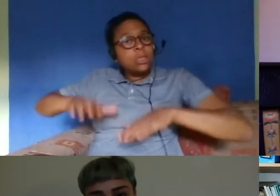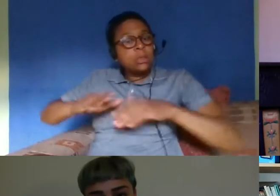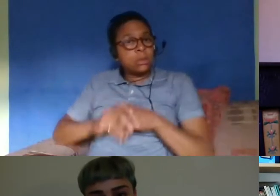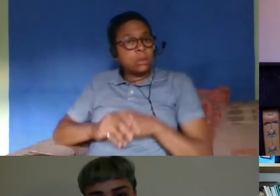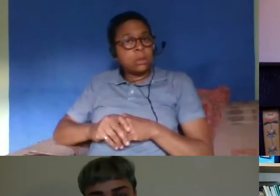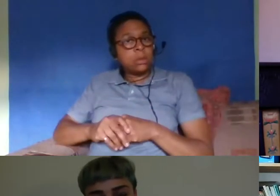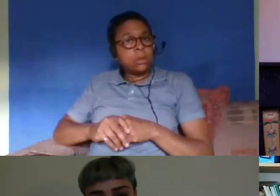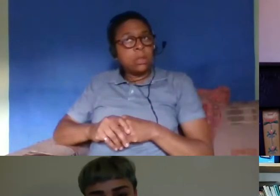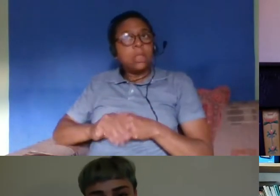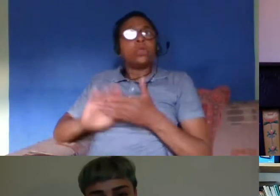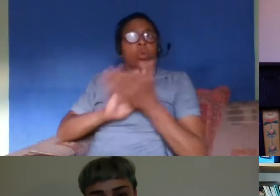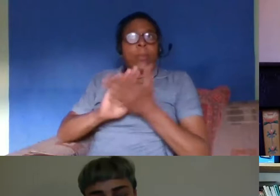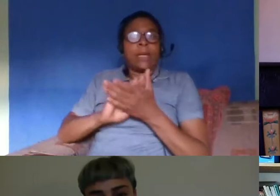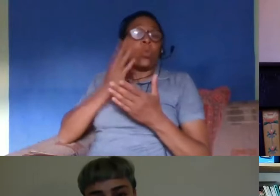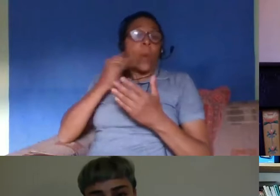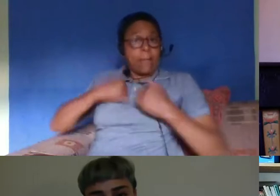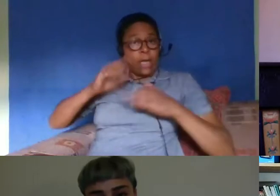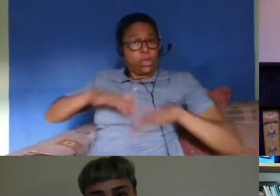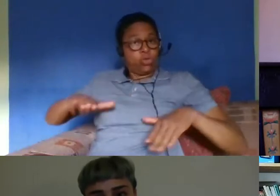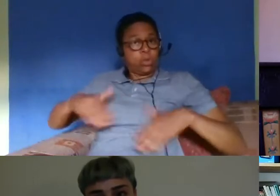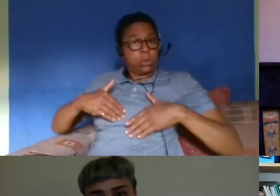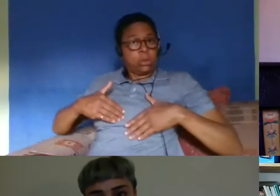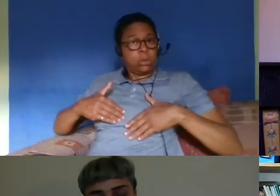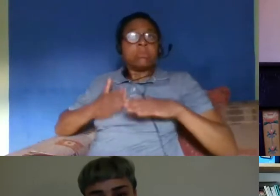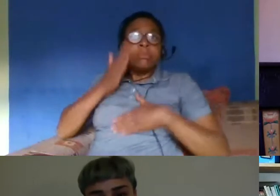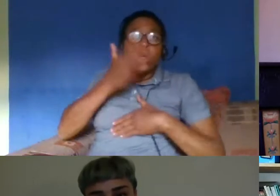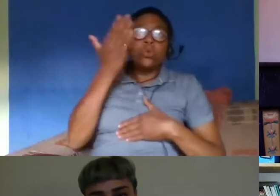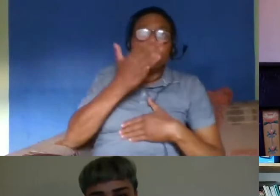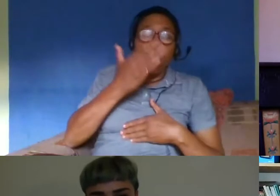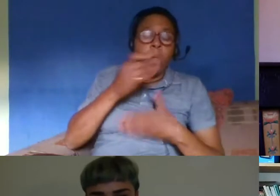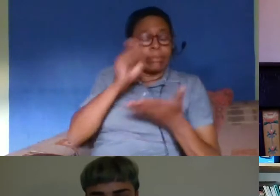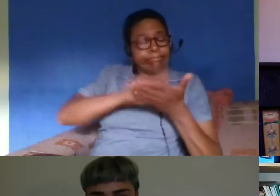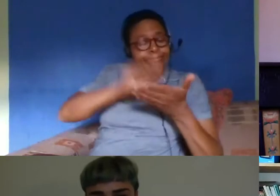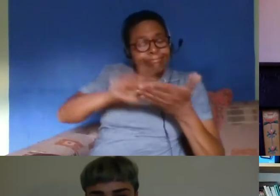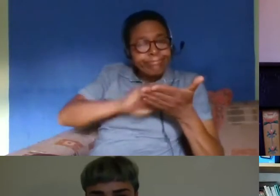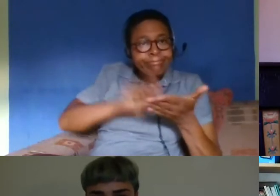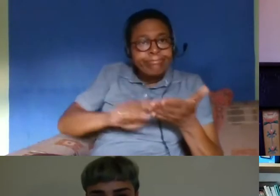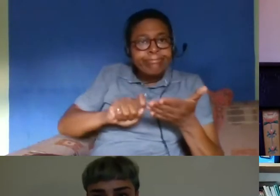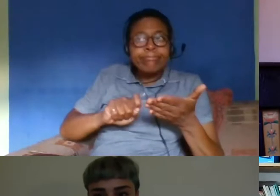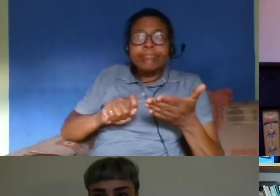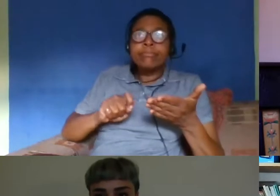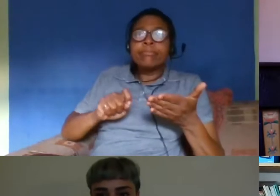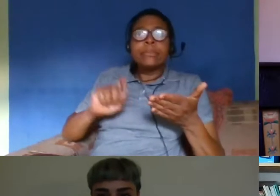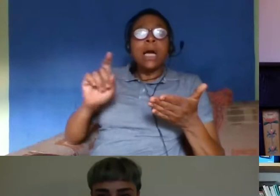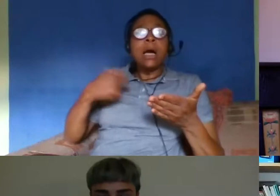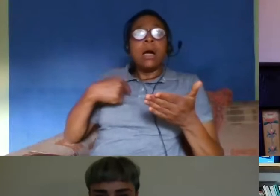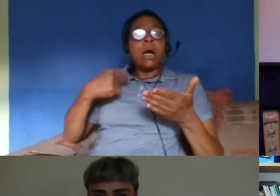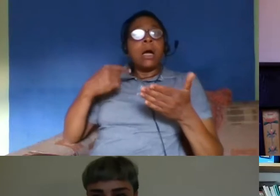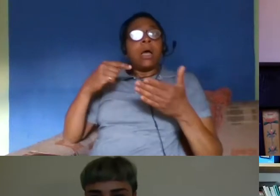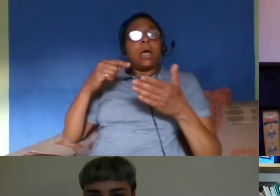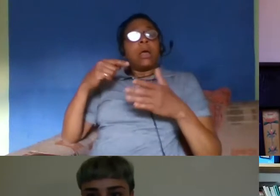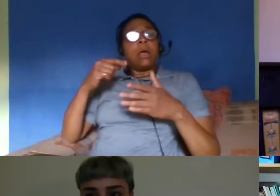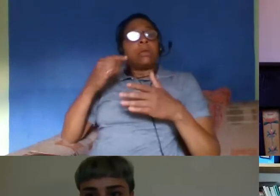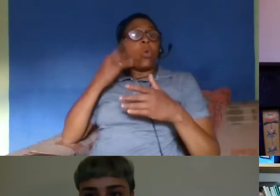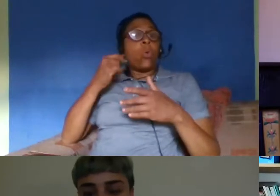horrifyingly they were on both occasions they were actually then taken off the coach to to go and